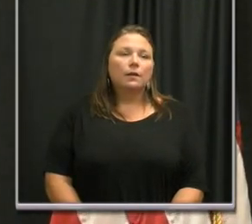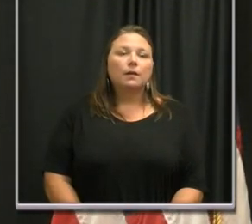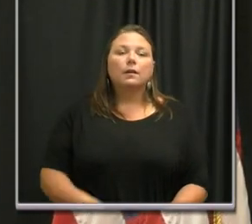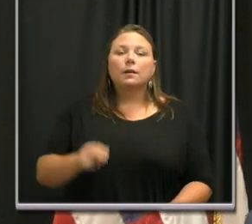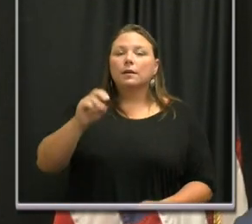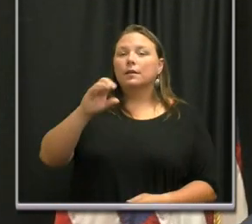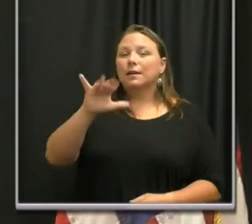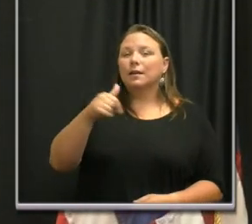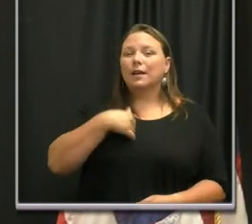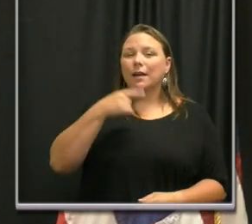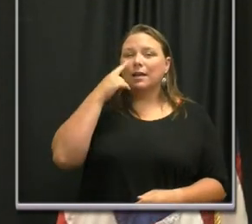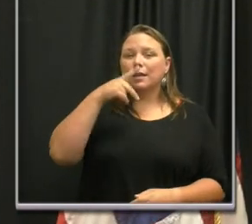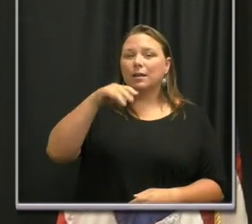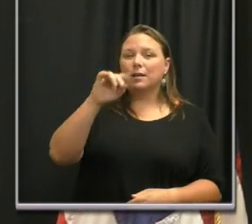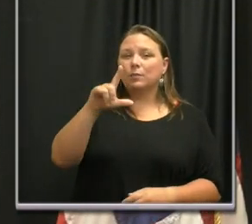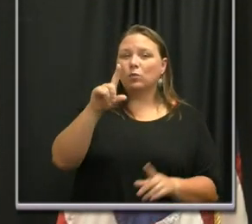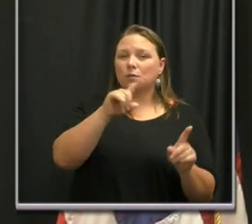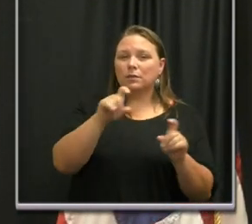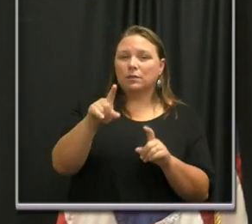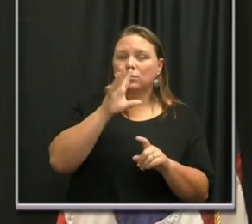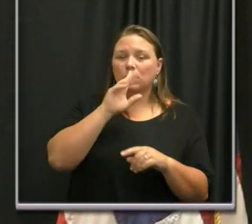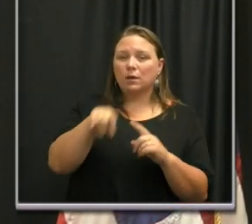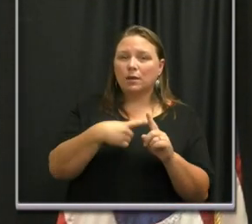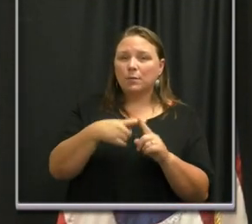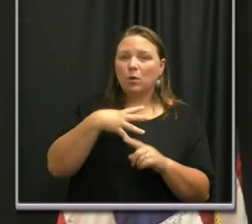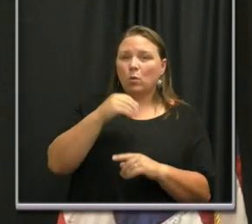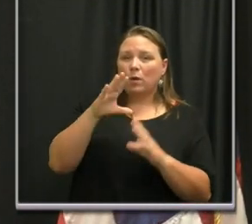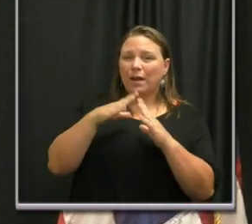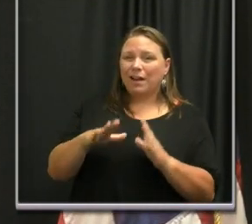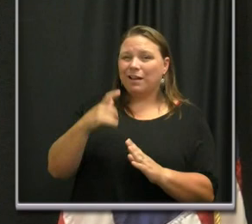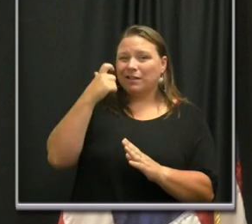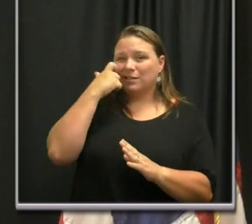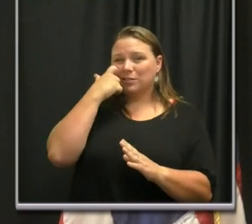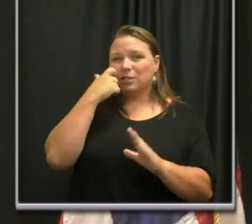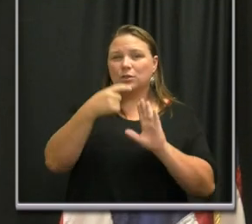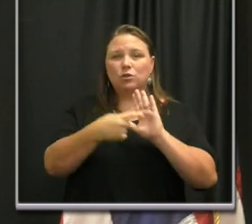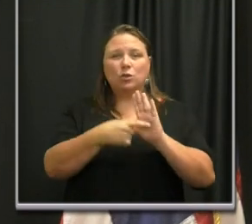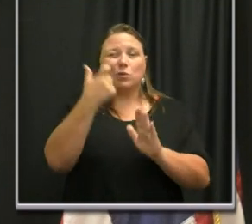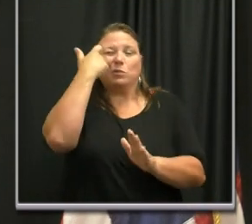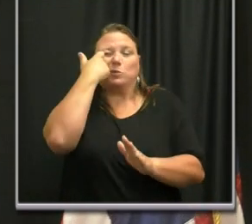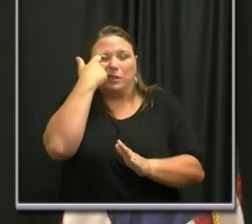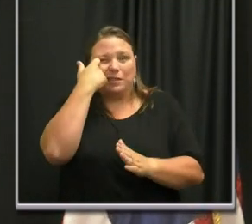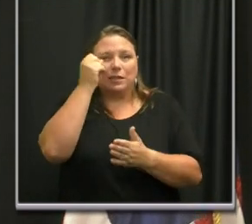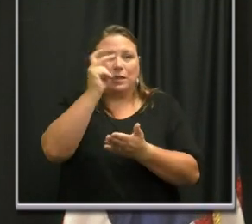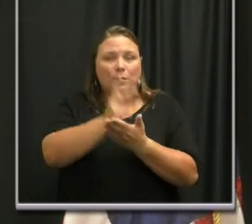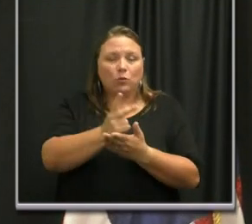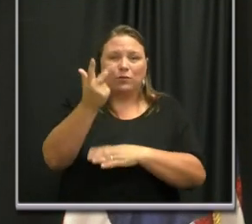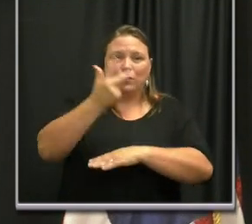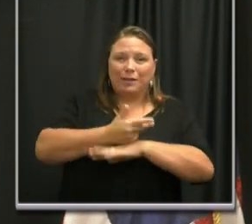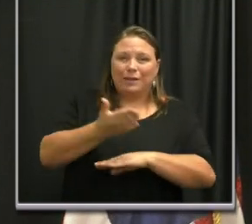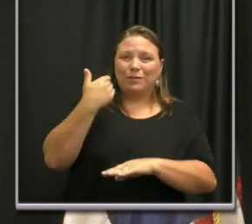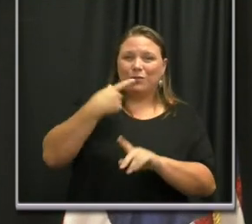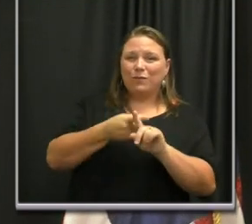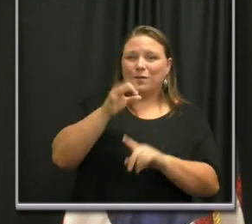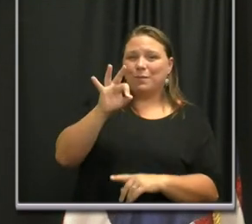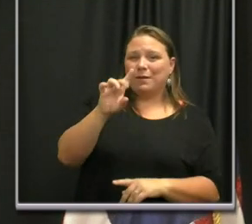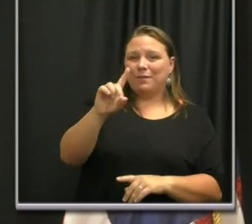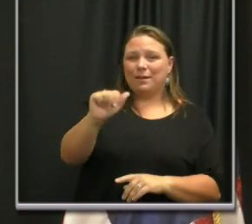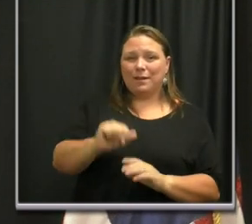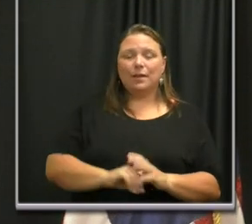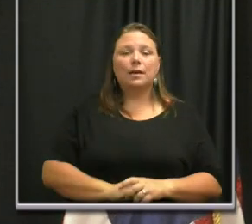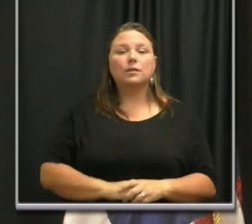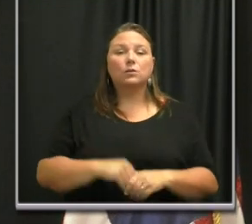Nancy, believe the pool testing you're referring to, the White House wrote about, literally just got approved by the FDA maybe three days ago. So